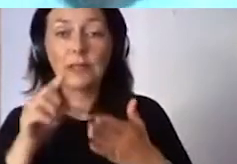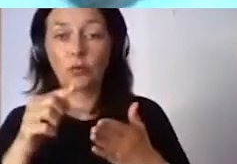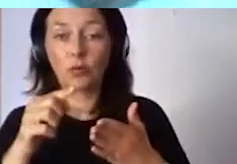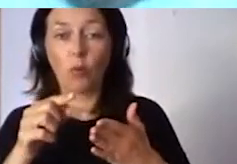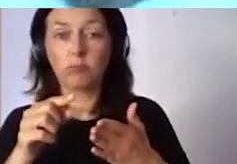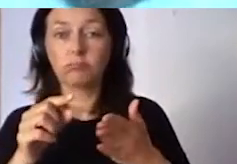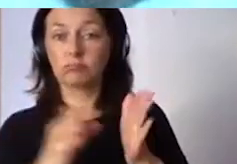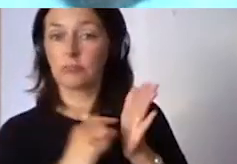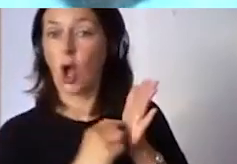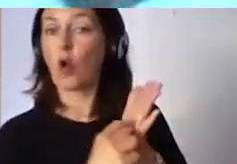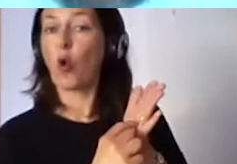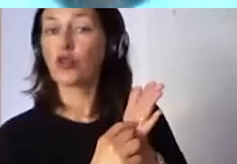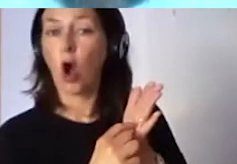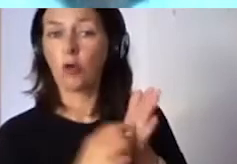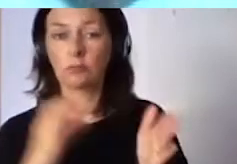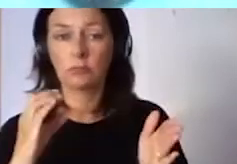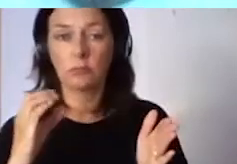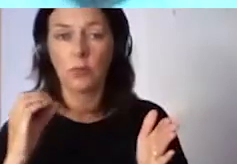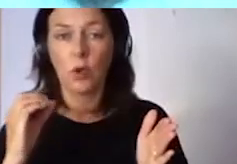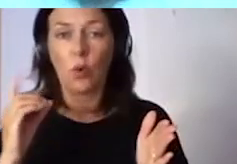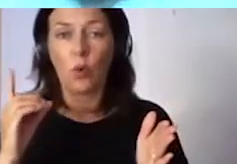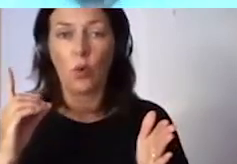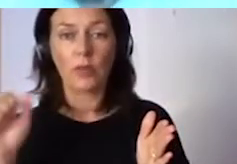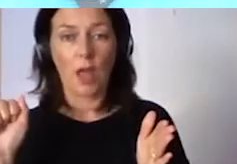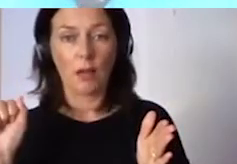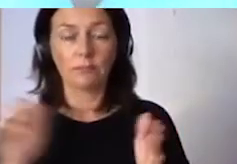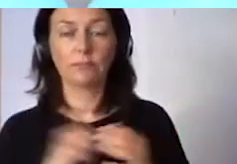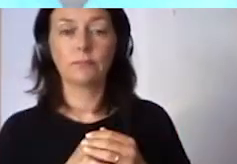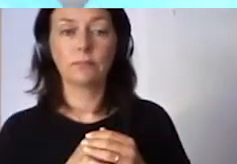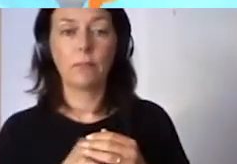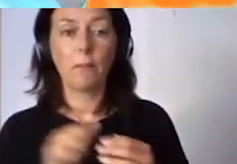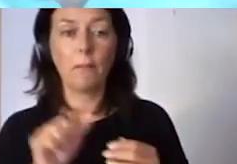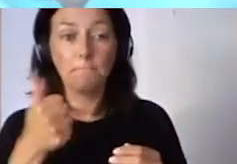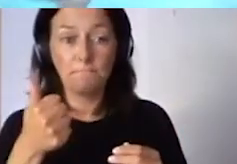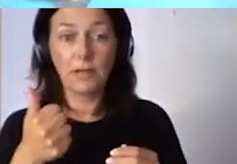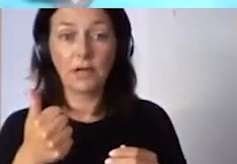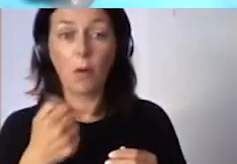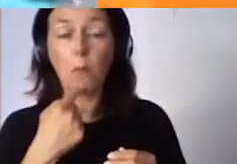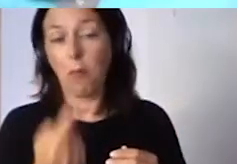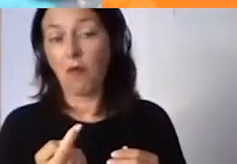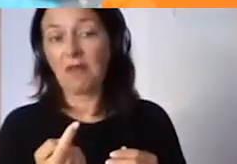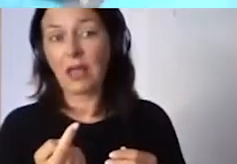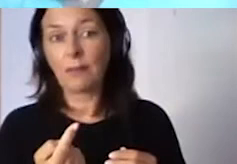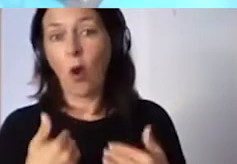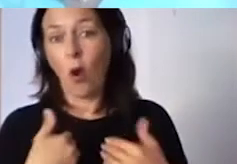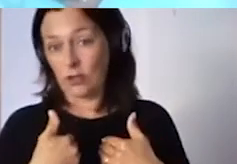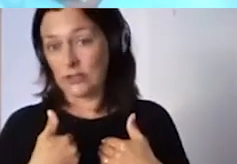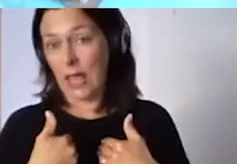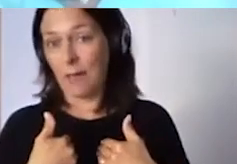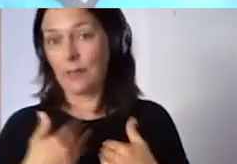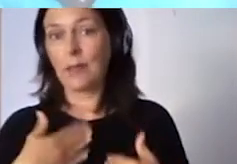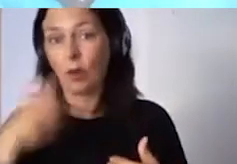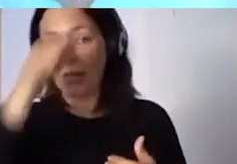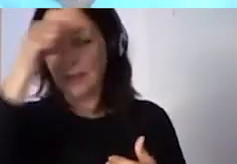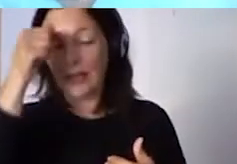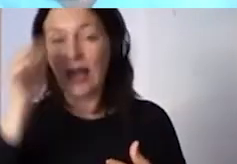First of all, let me say something about myself. My name is Alteo Valentini.